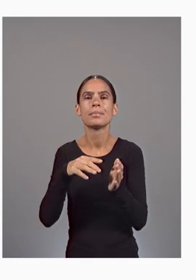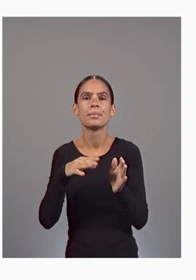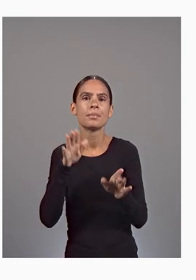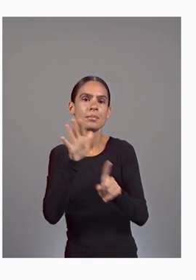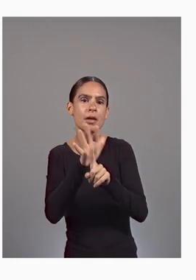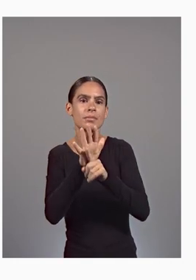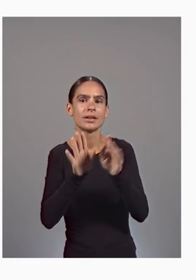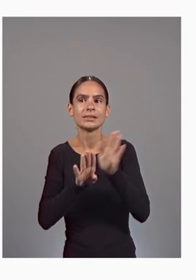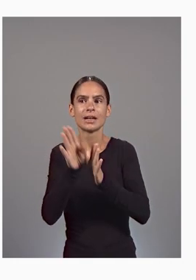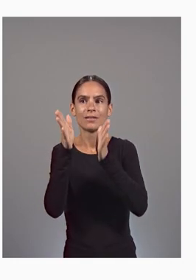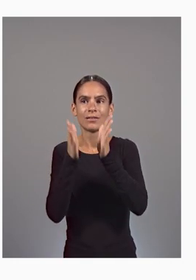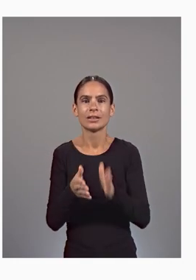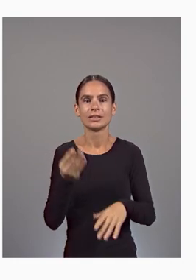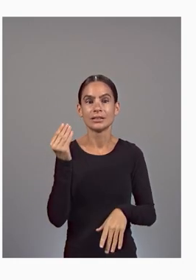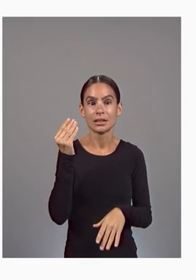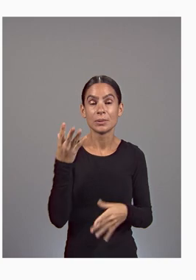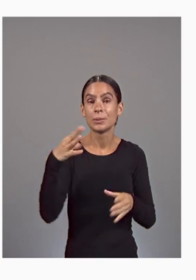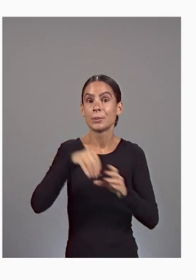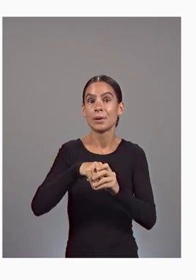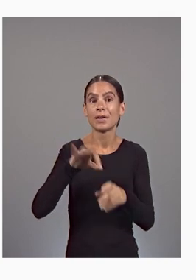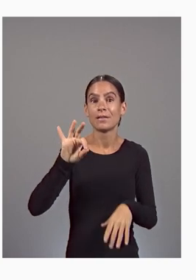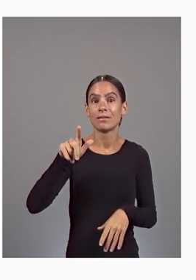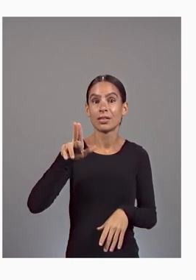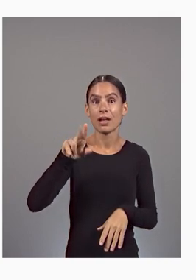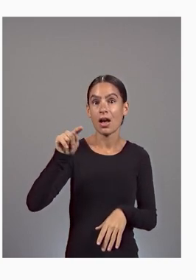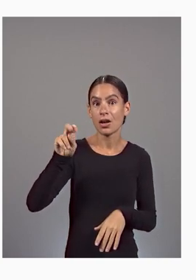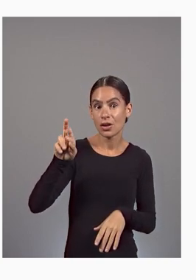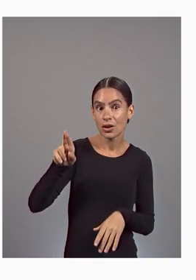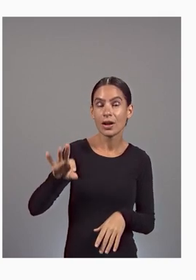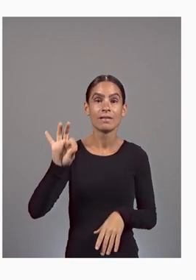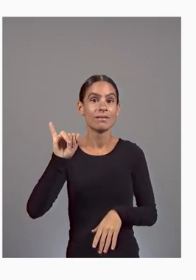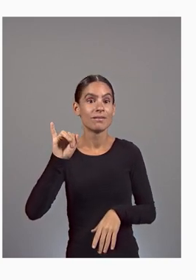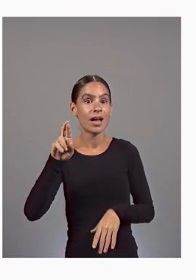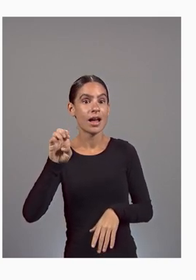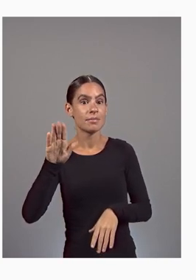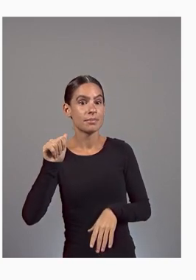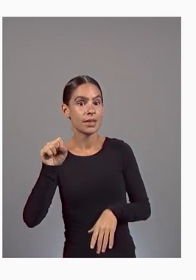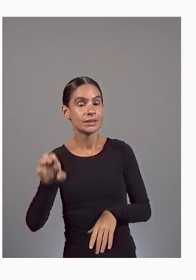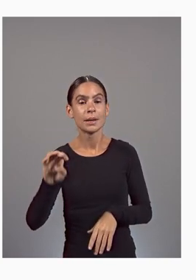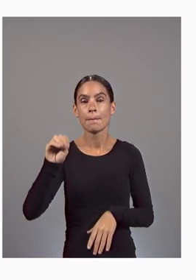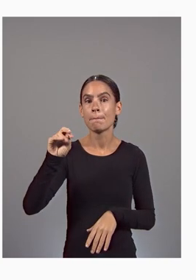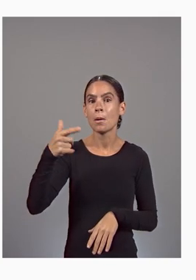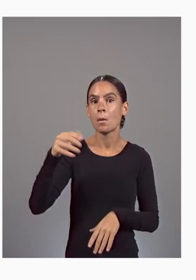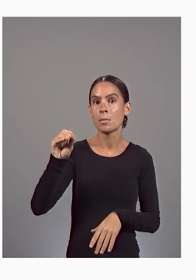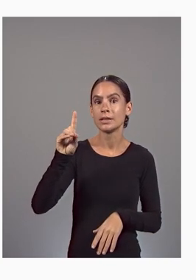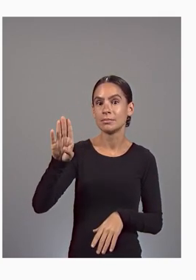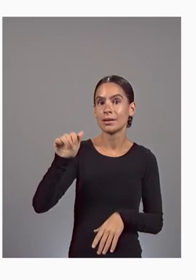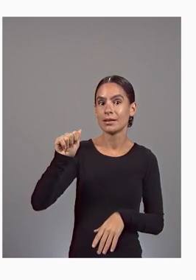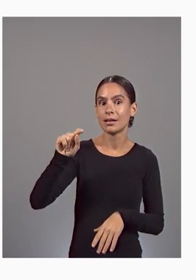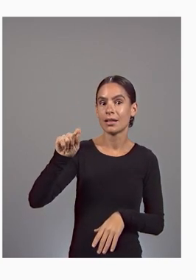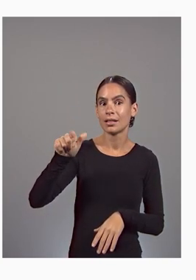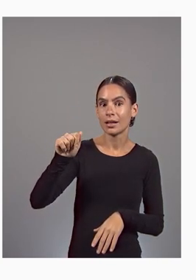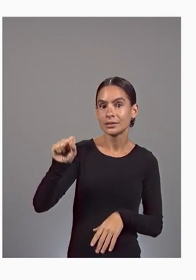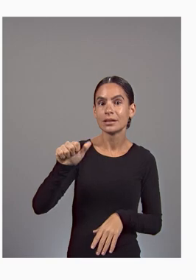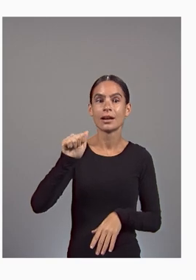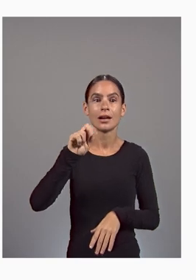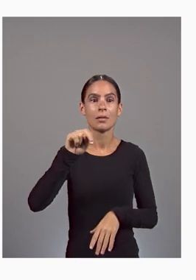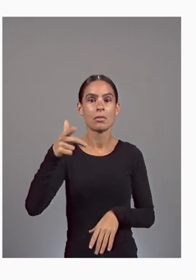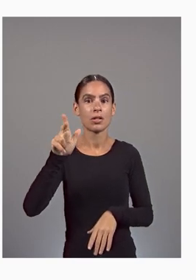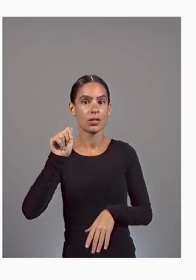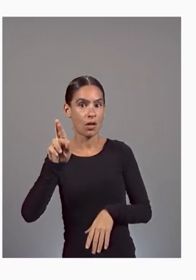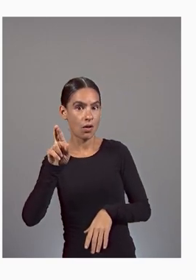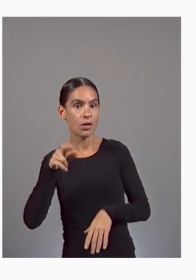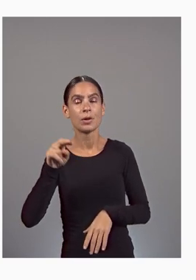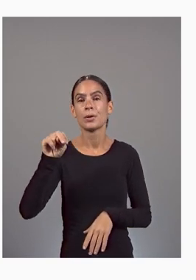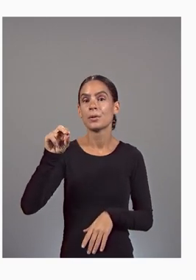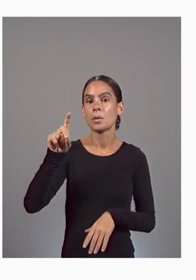Flutter and Firebase, MongoDB Atlas, Angular and Node.js on Cloud Run, and